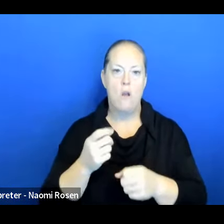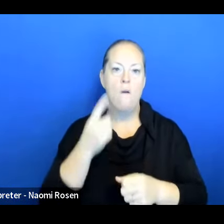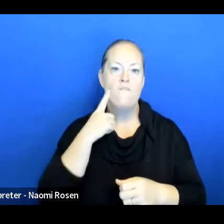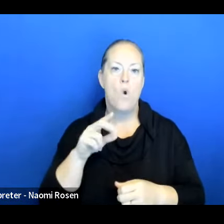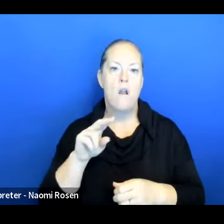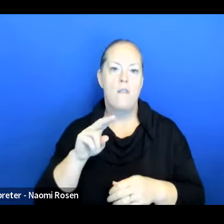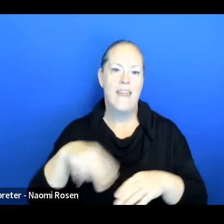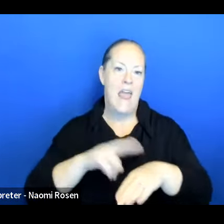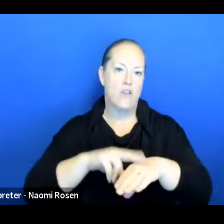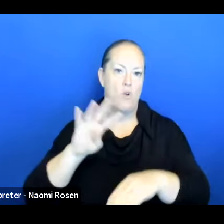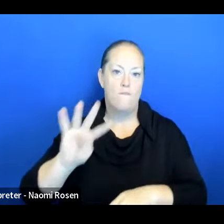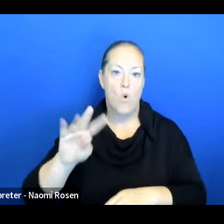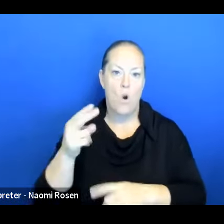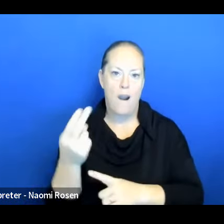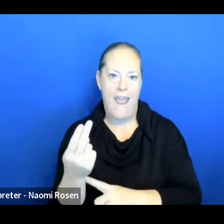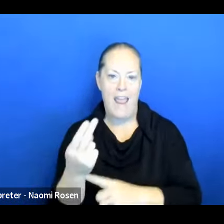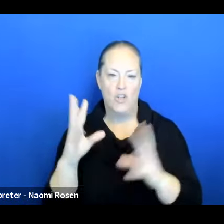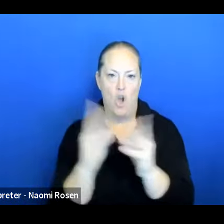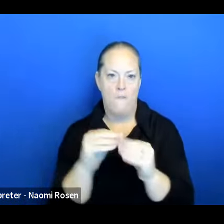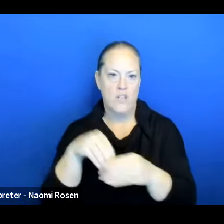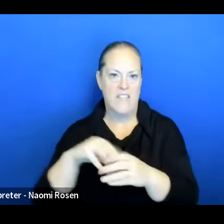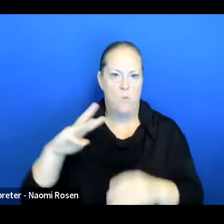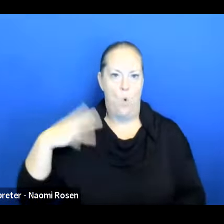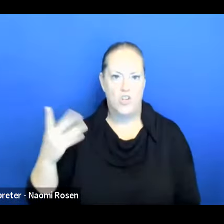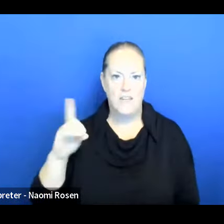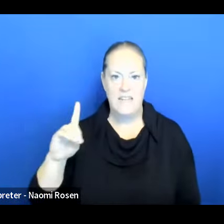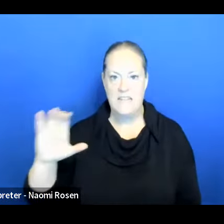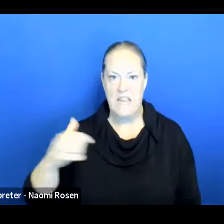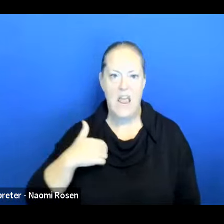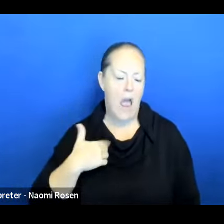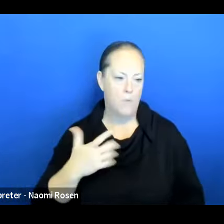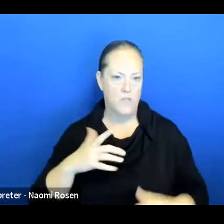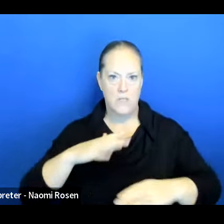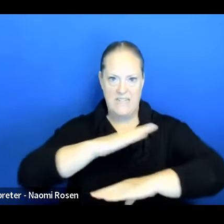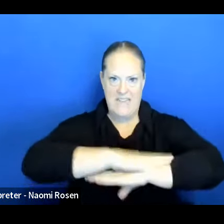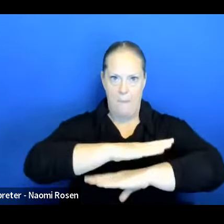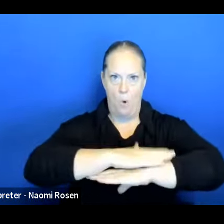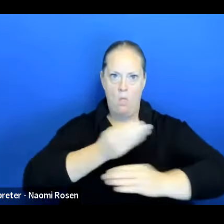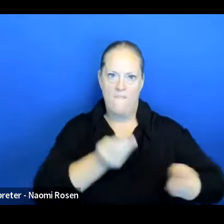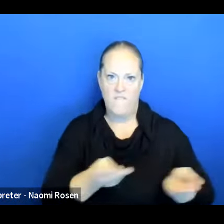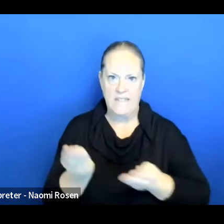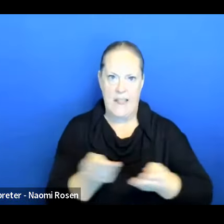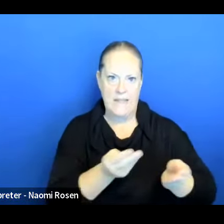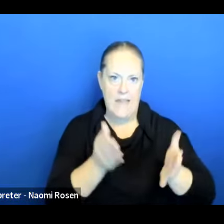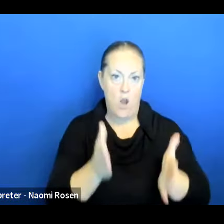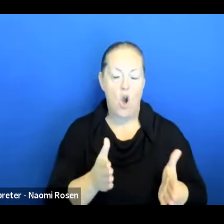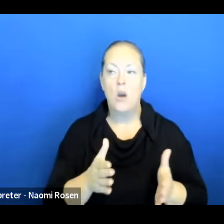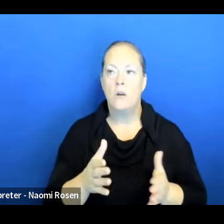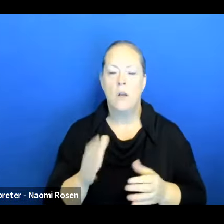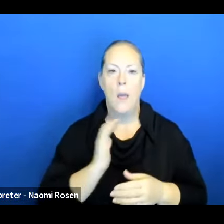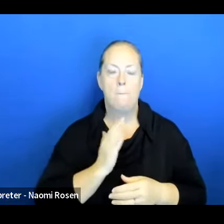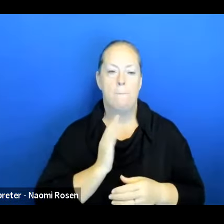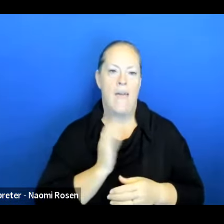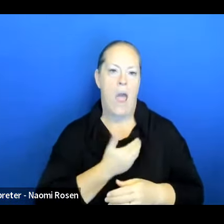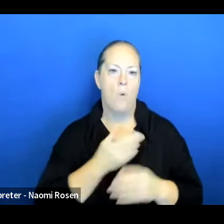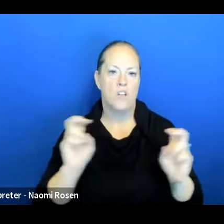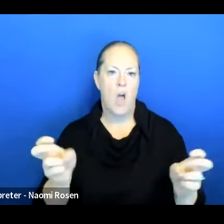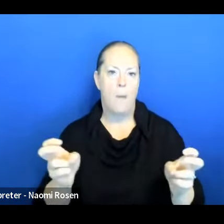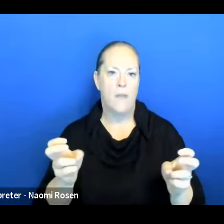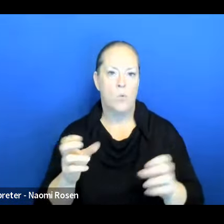-H Conference at Washington, D.C. as a roundtable facilitator working with the topic Center for Better Health.